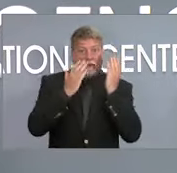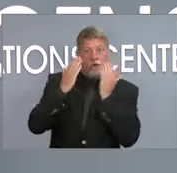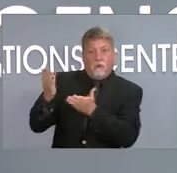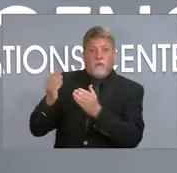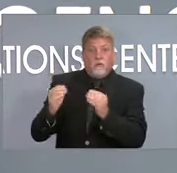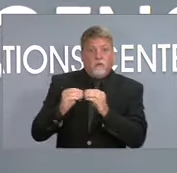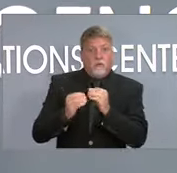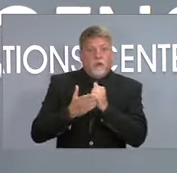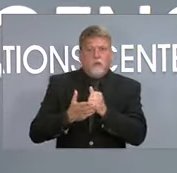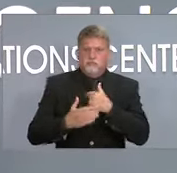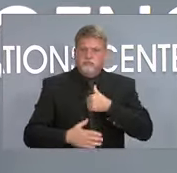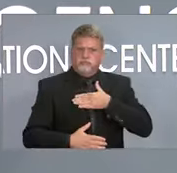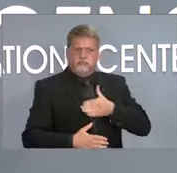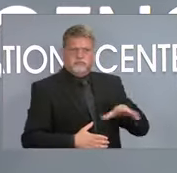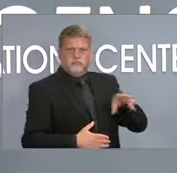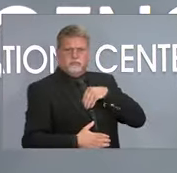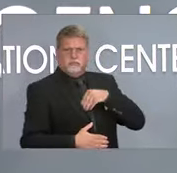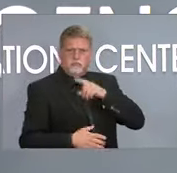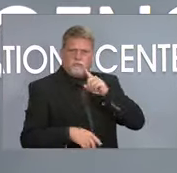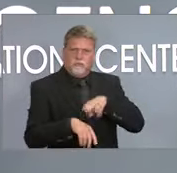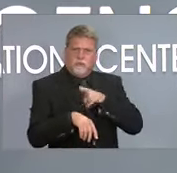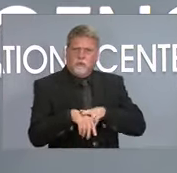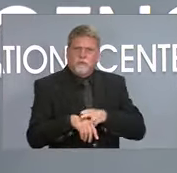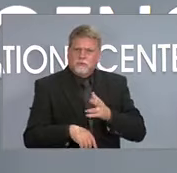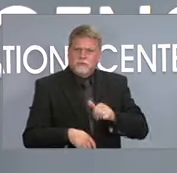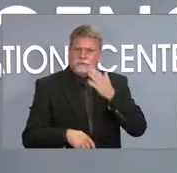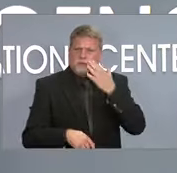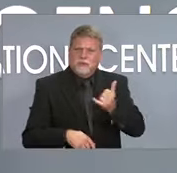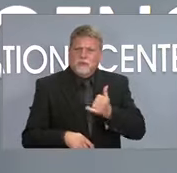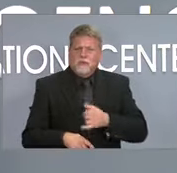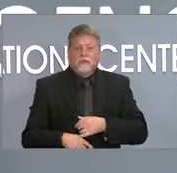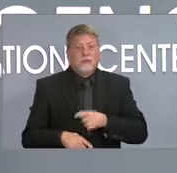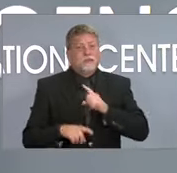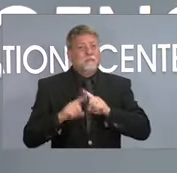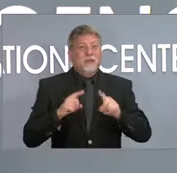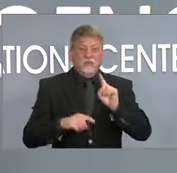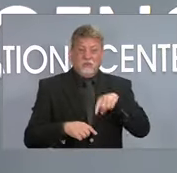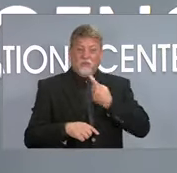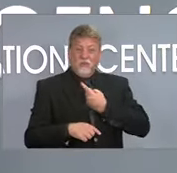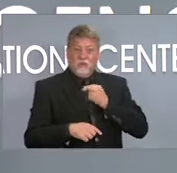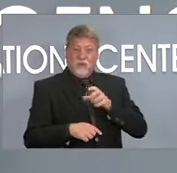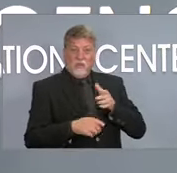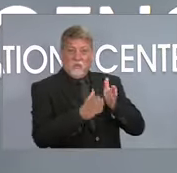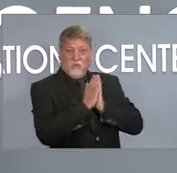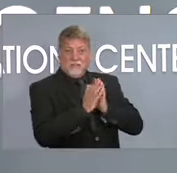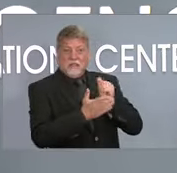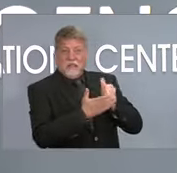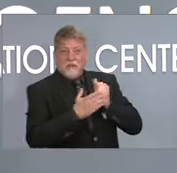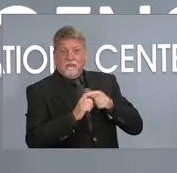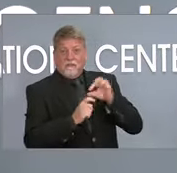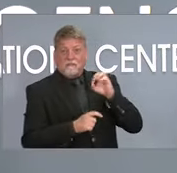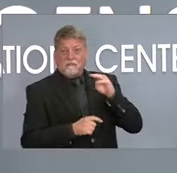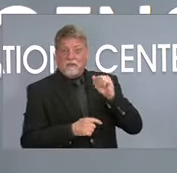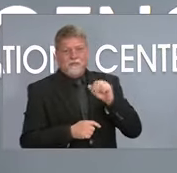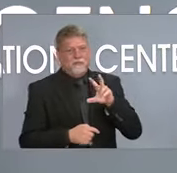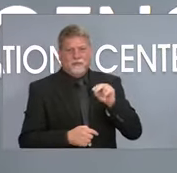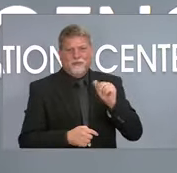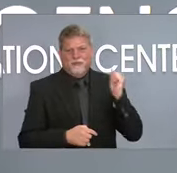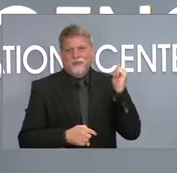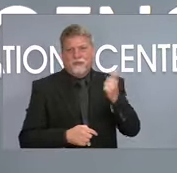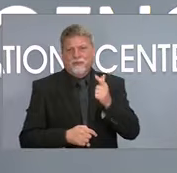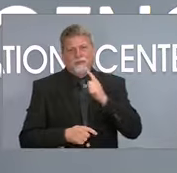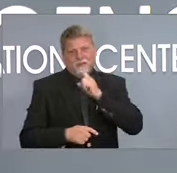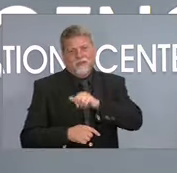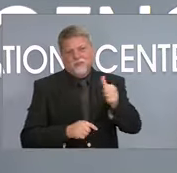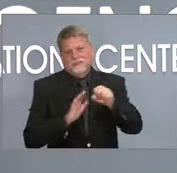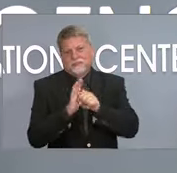personnel. But I'm sure as you can imagine, FEMA is getting a request from a lot of states. So I am hopeful in some of our